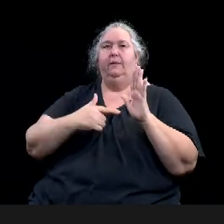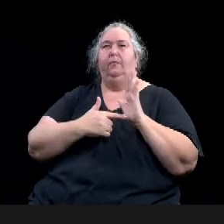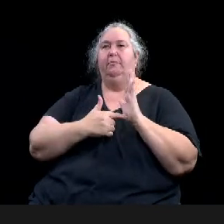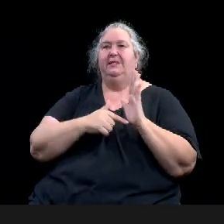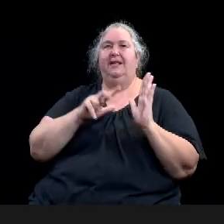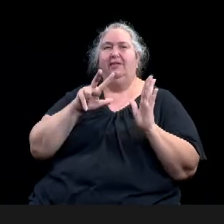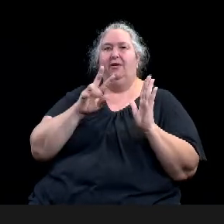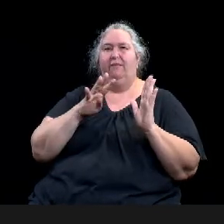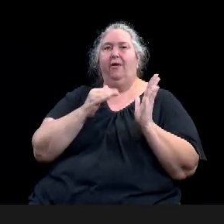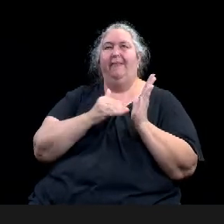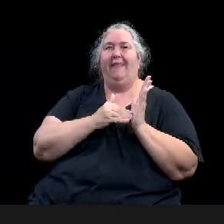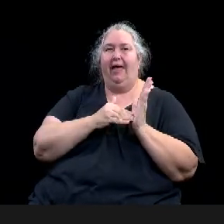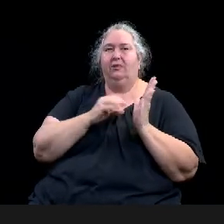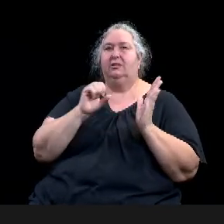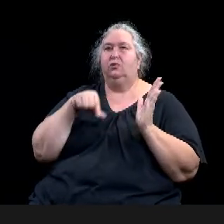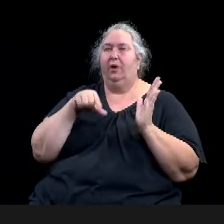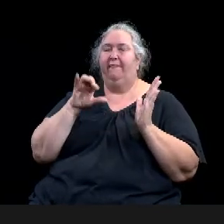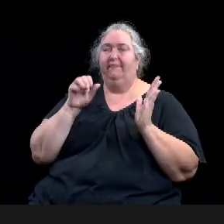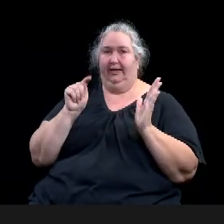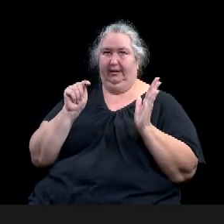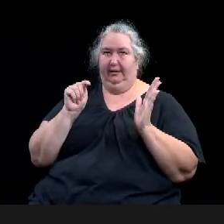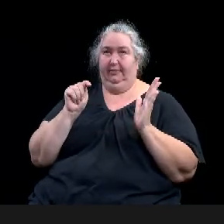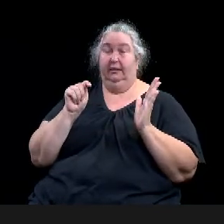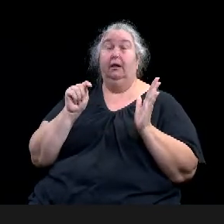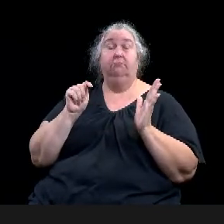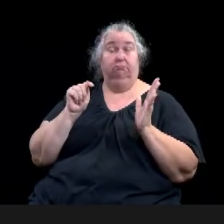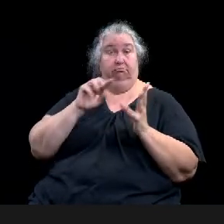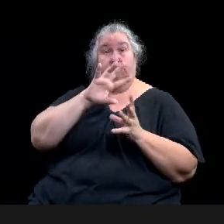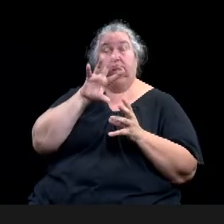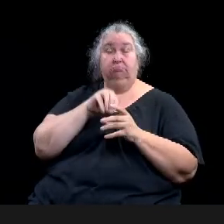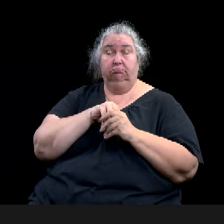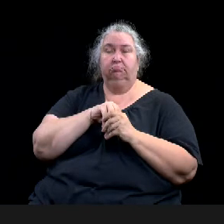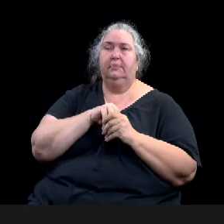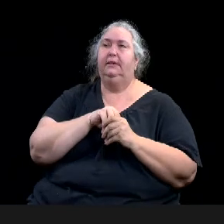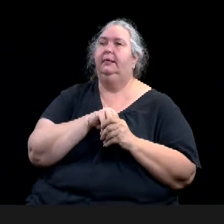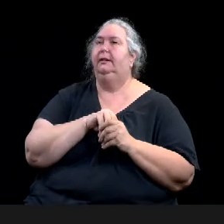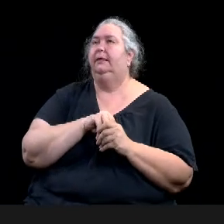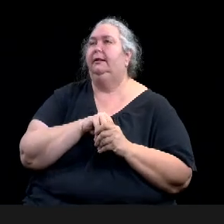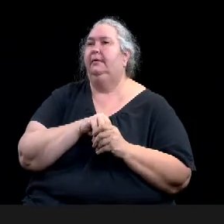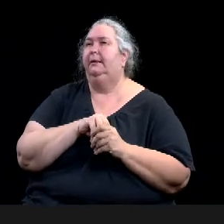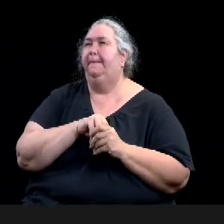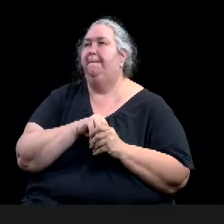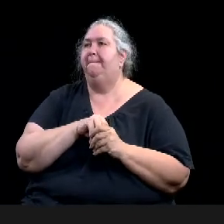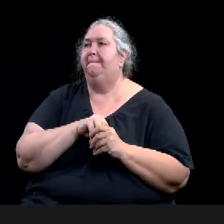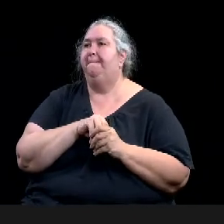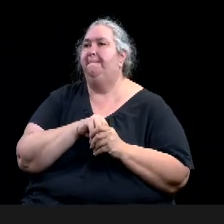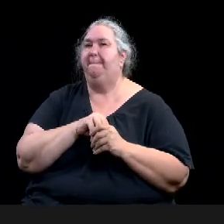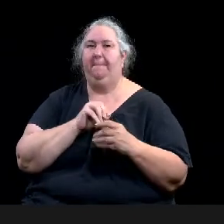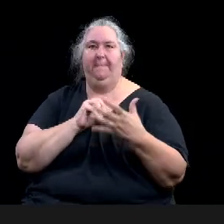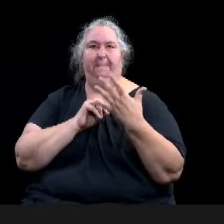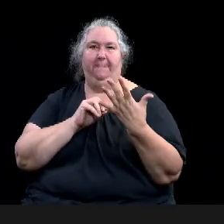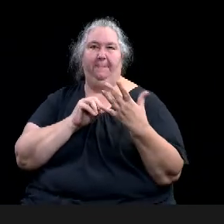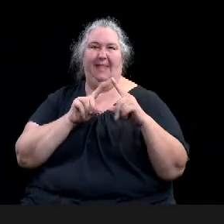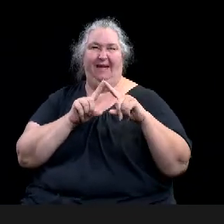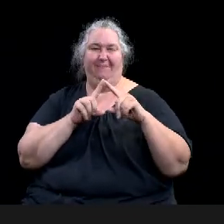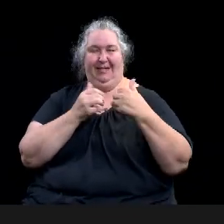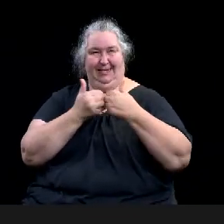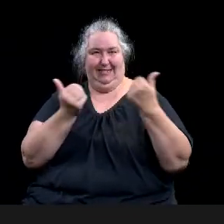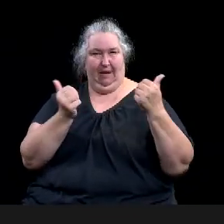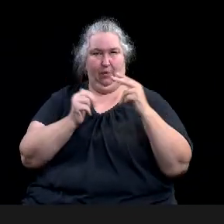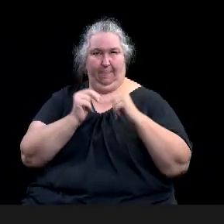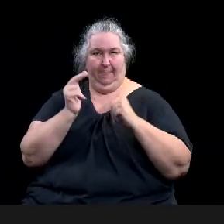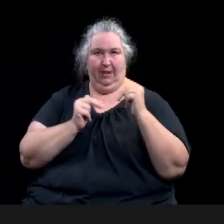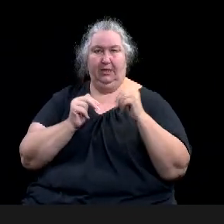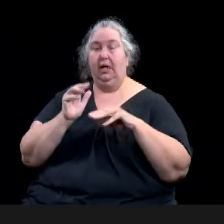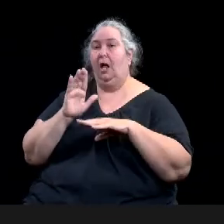separate buildings on the left, moving left and clockwise. The hall of fame area is, is the area